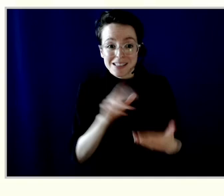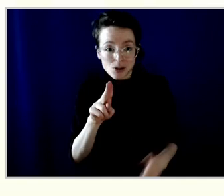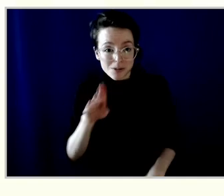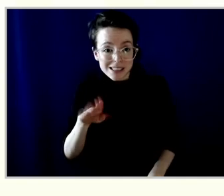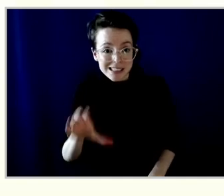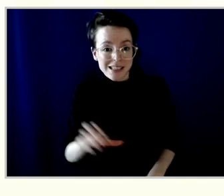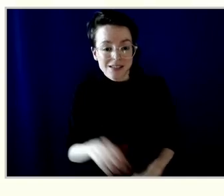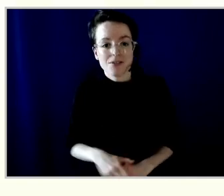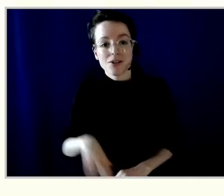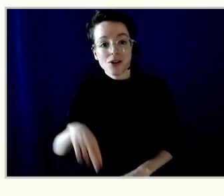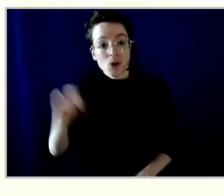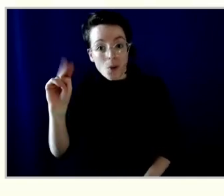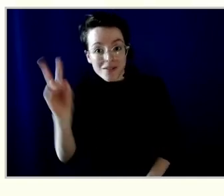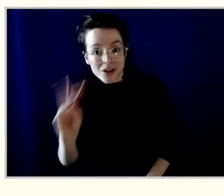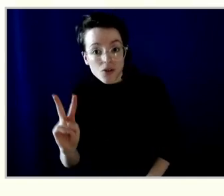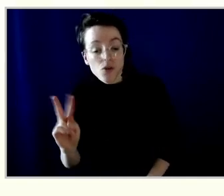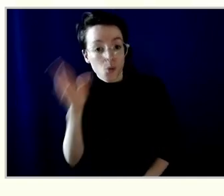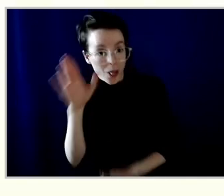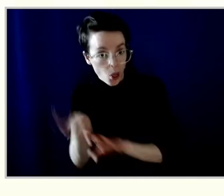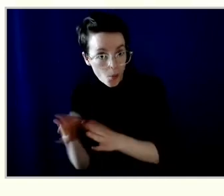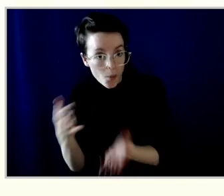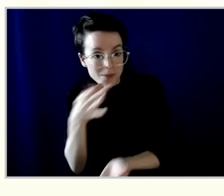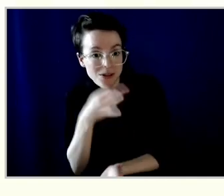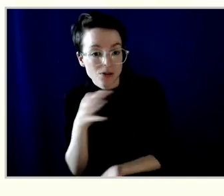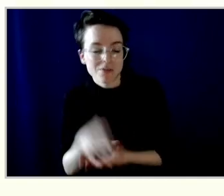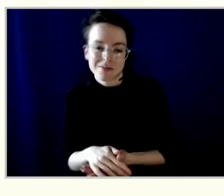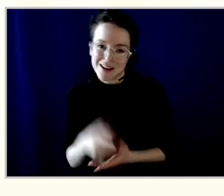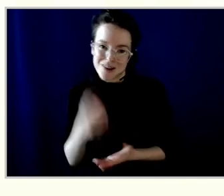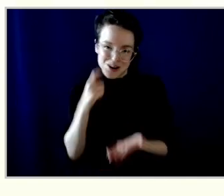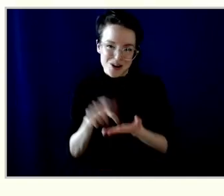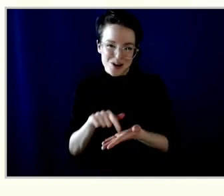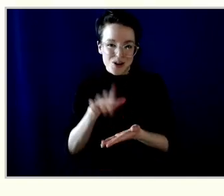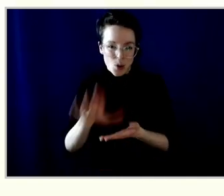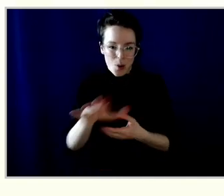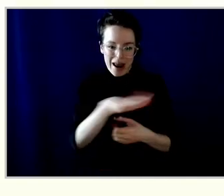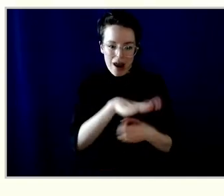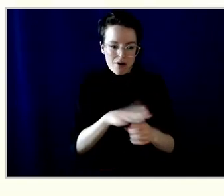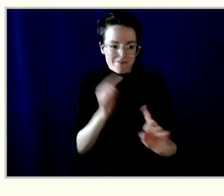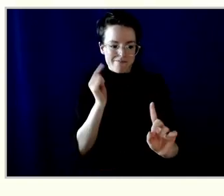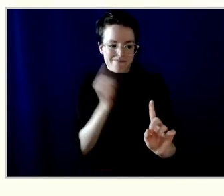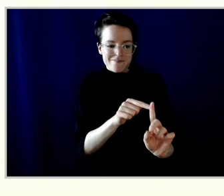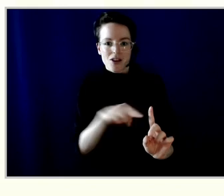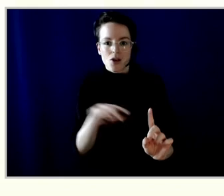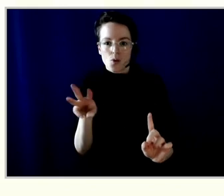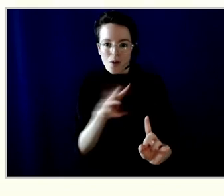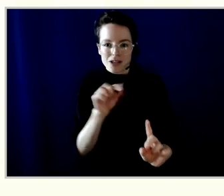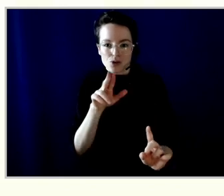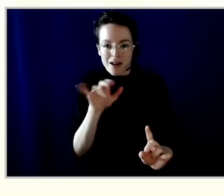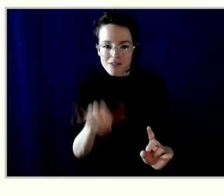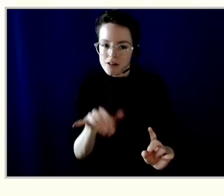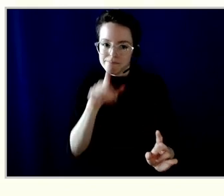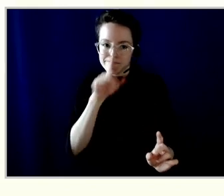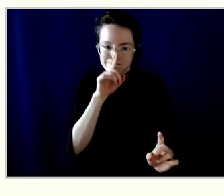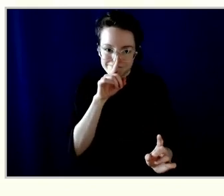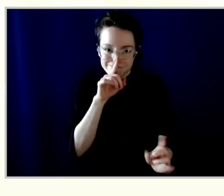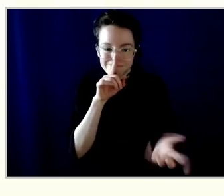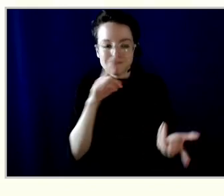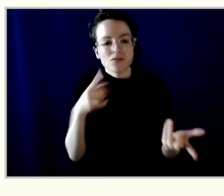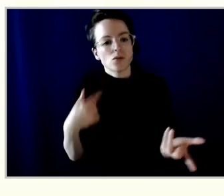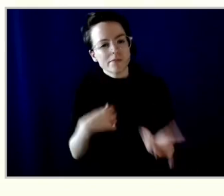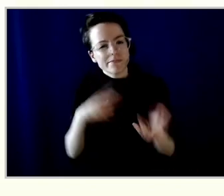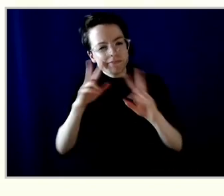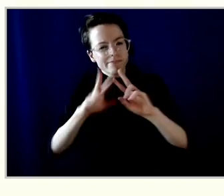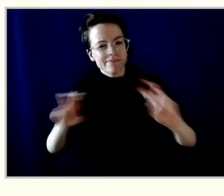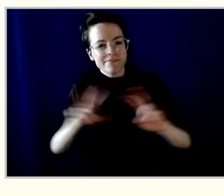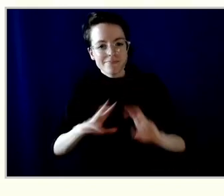recognize this is not where you live, but we are looking at a lot of other regions and using the data to ensure that we are being equitable across